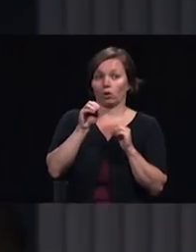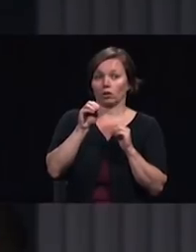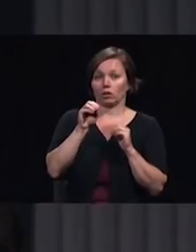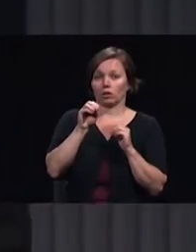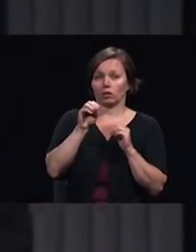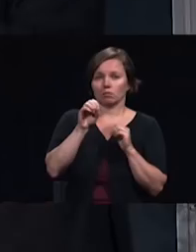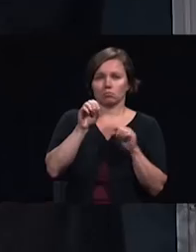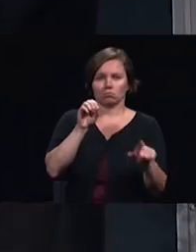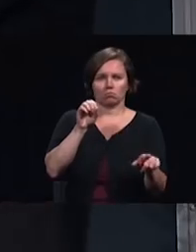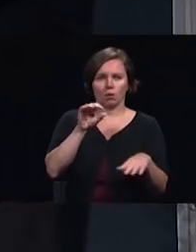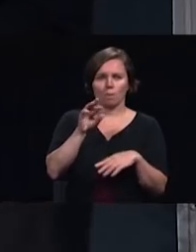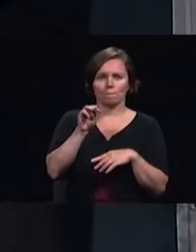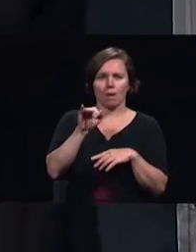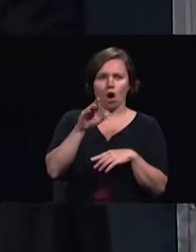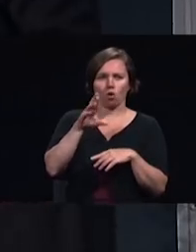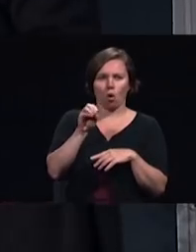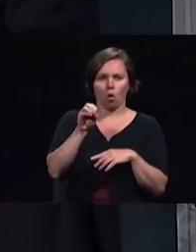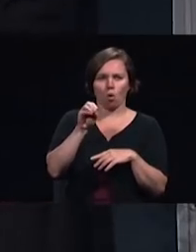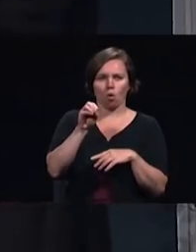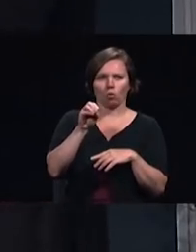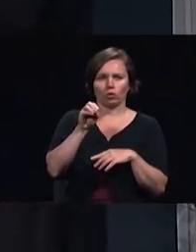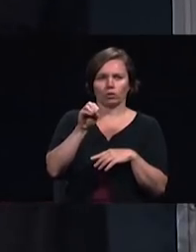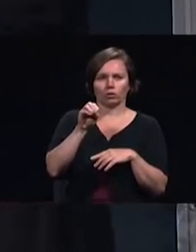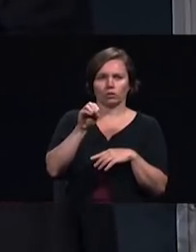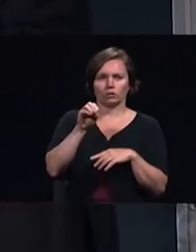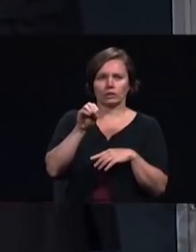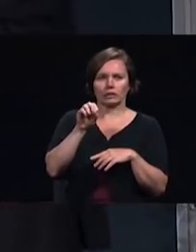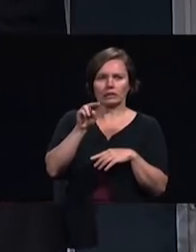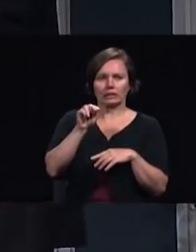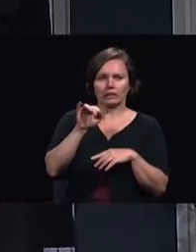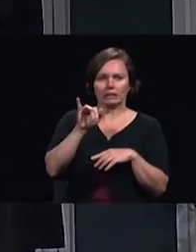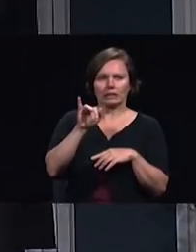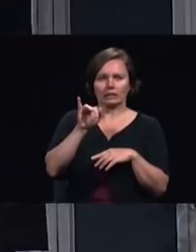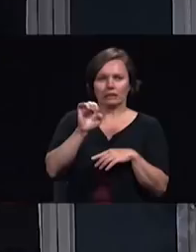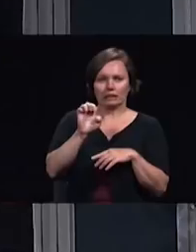time but that call comes to us again today